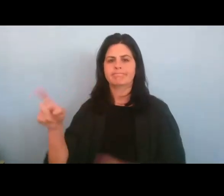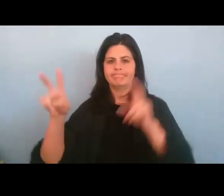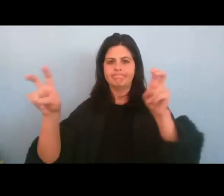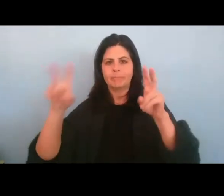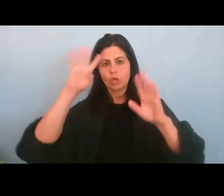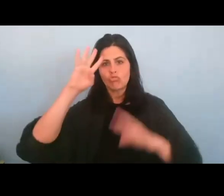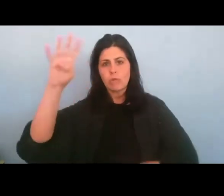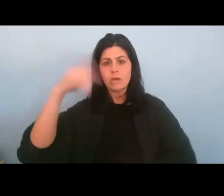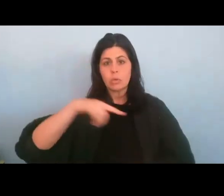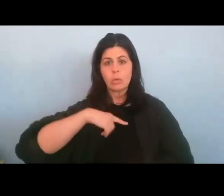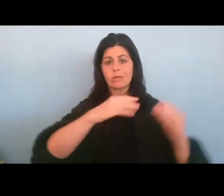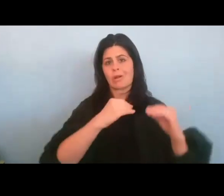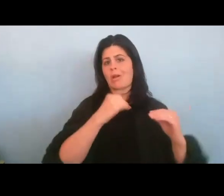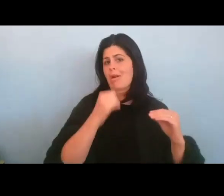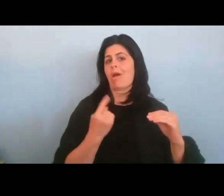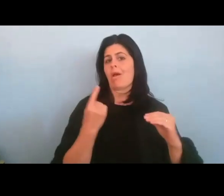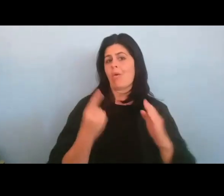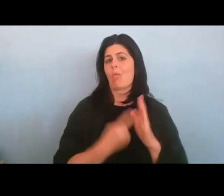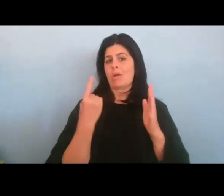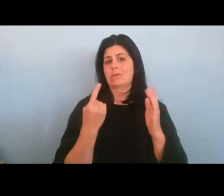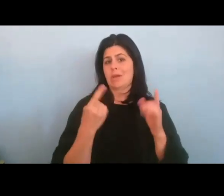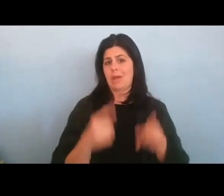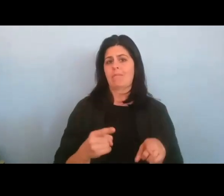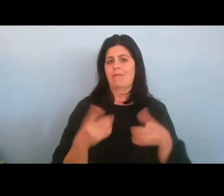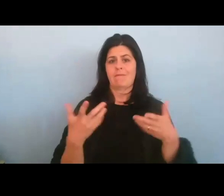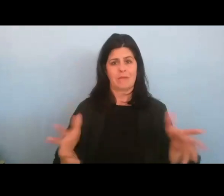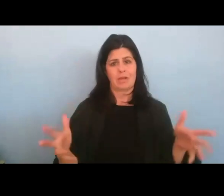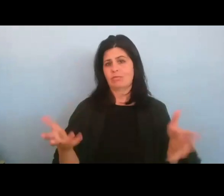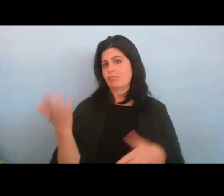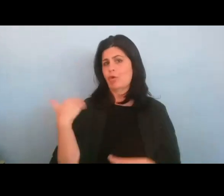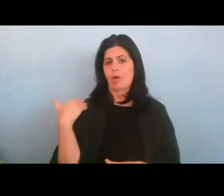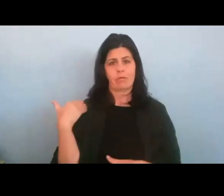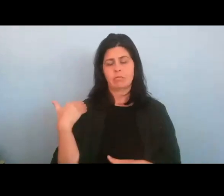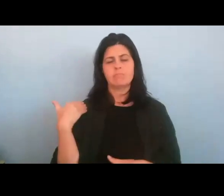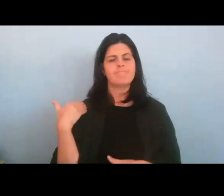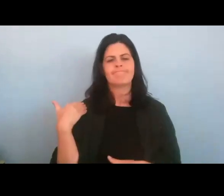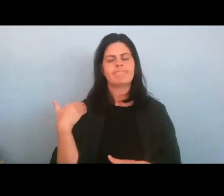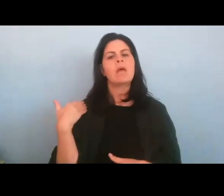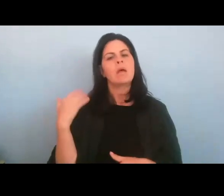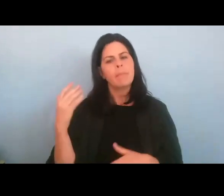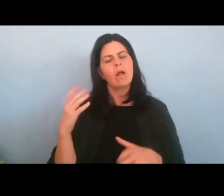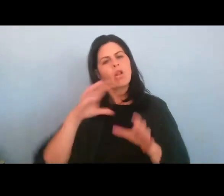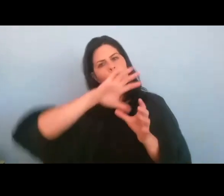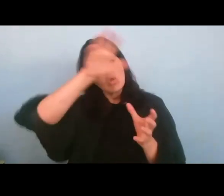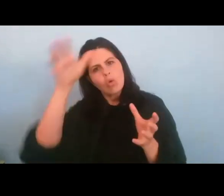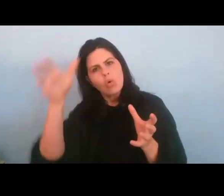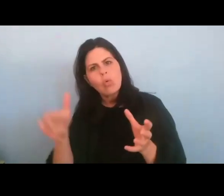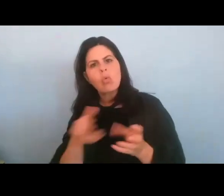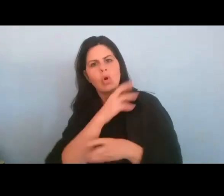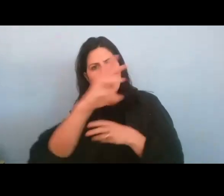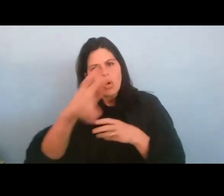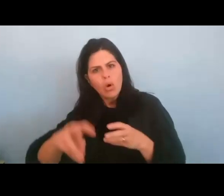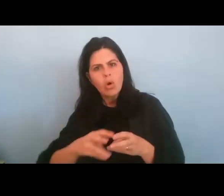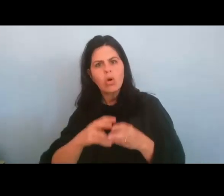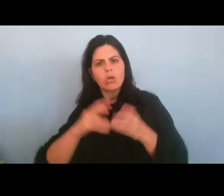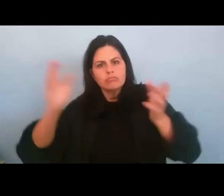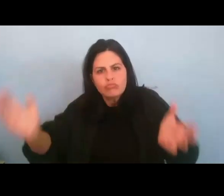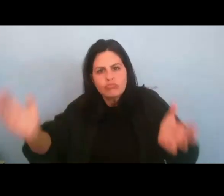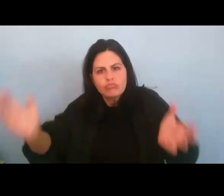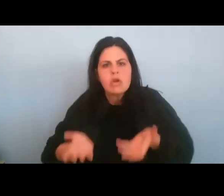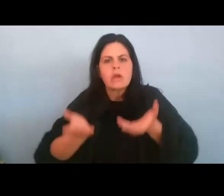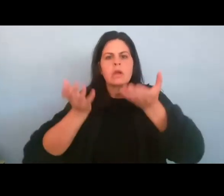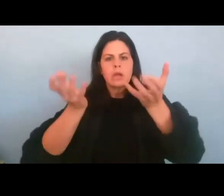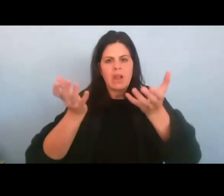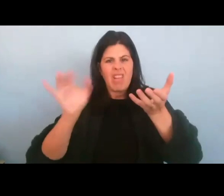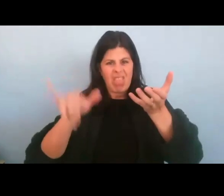that happened once upon a time, once and forever. The act of bringing the world into existence is a continuous process.